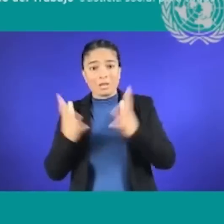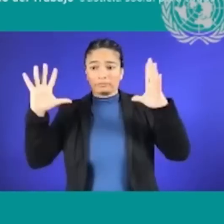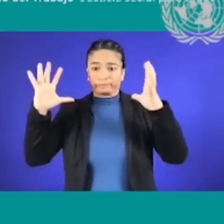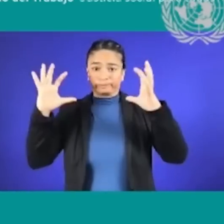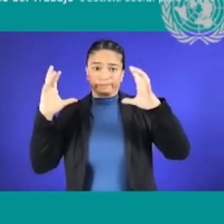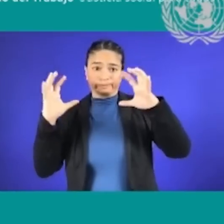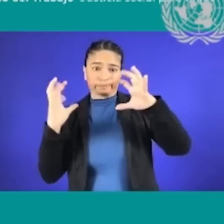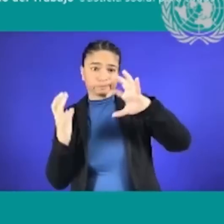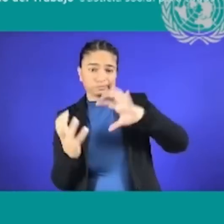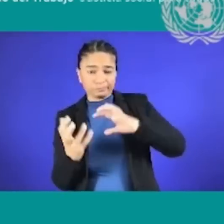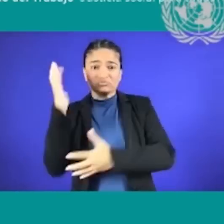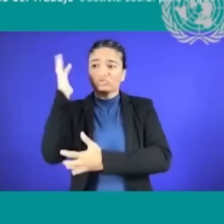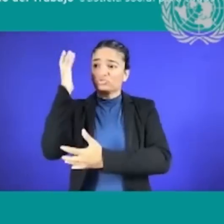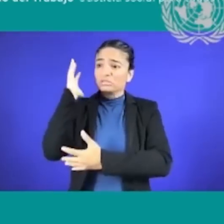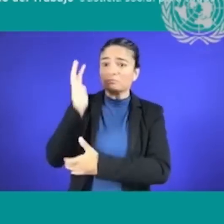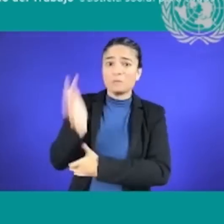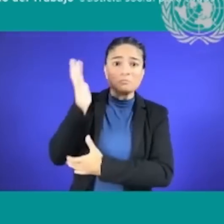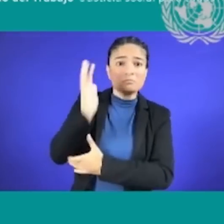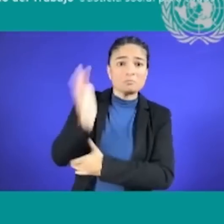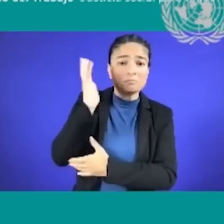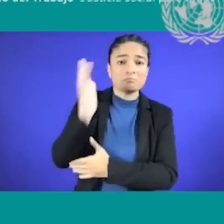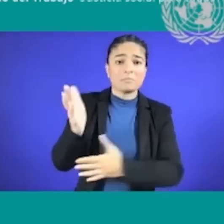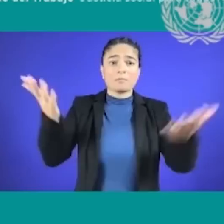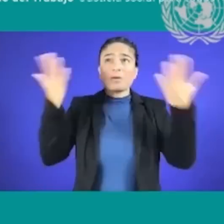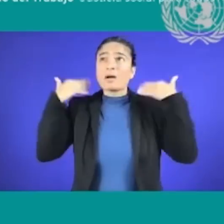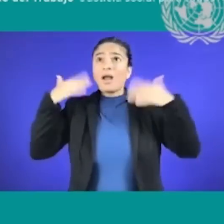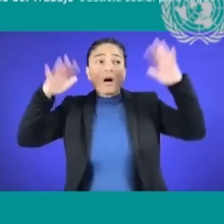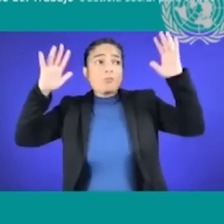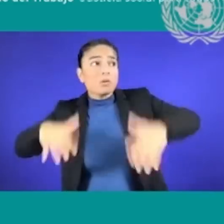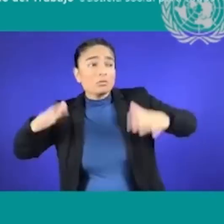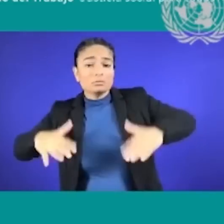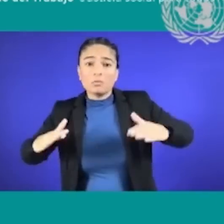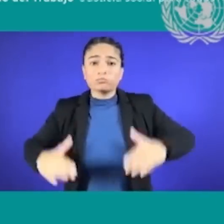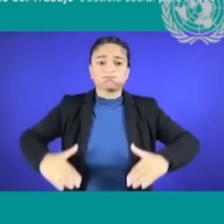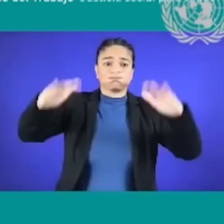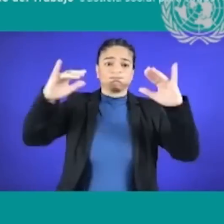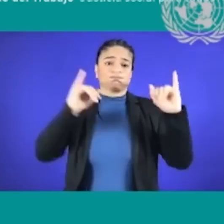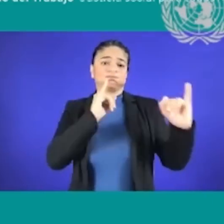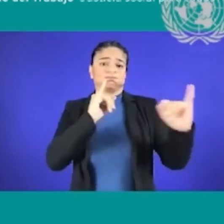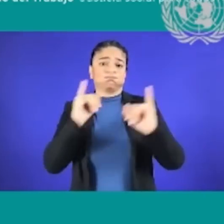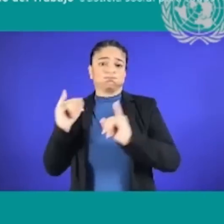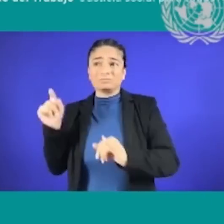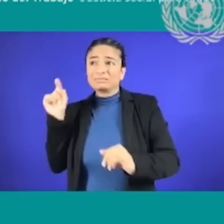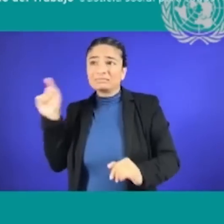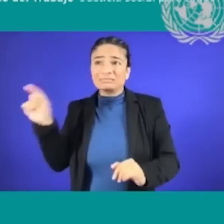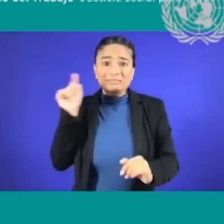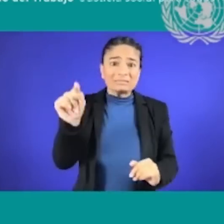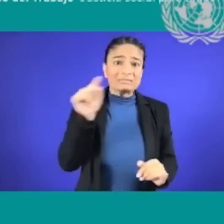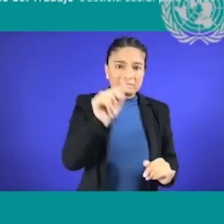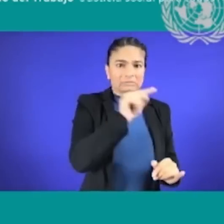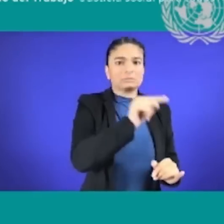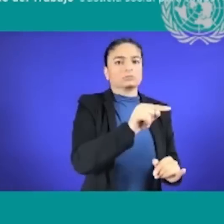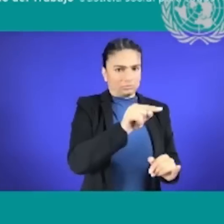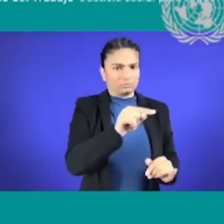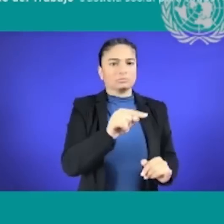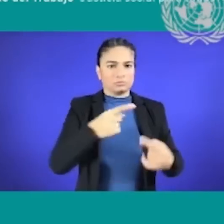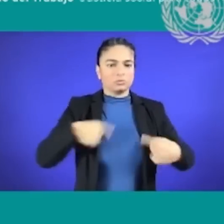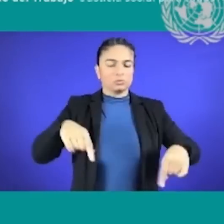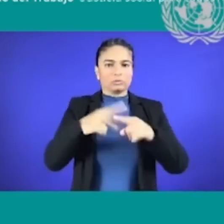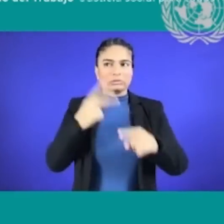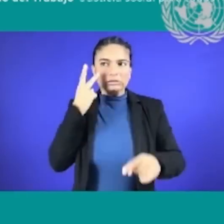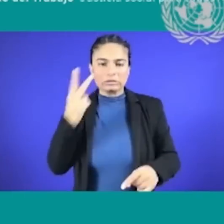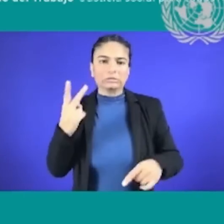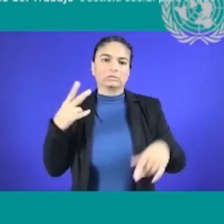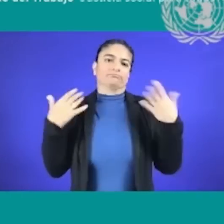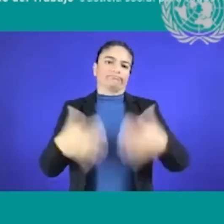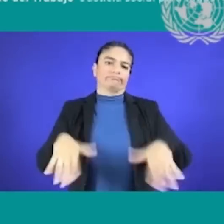own right could be considered existential threats, unregulated artificial intelligence. And when we